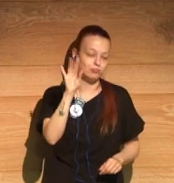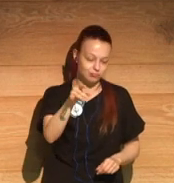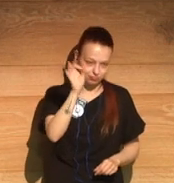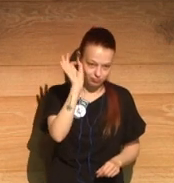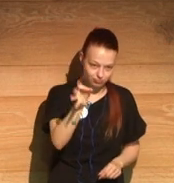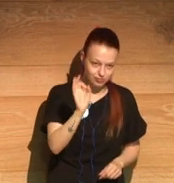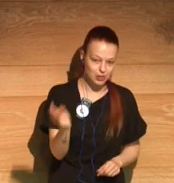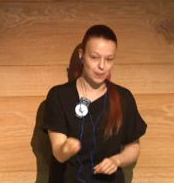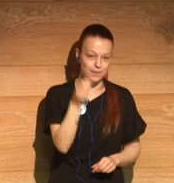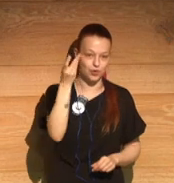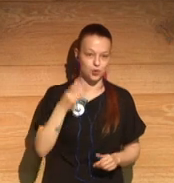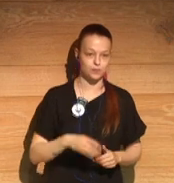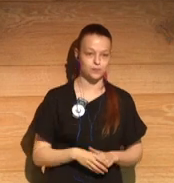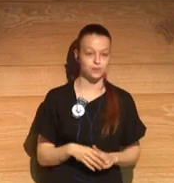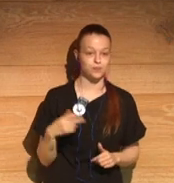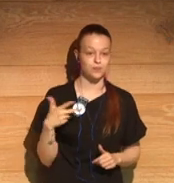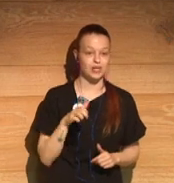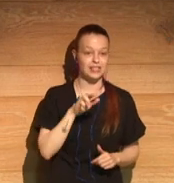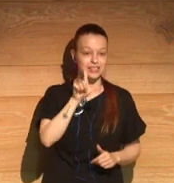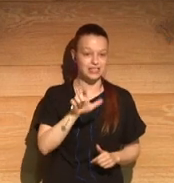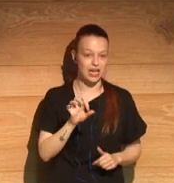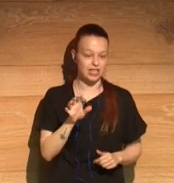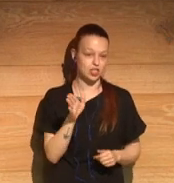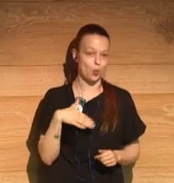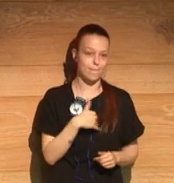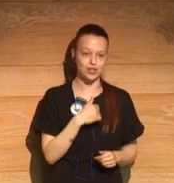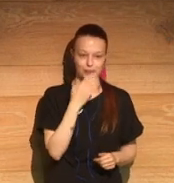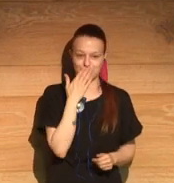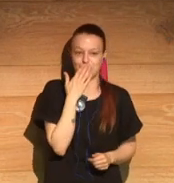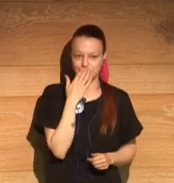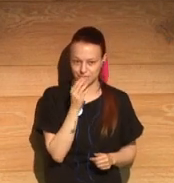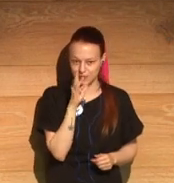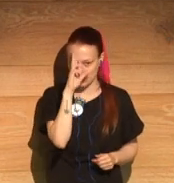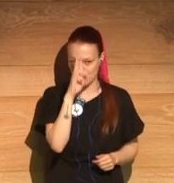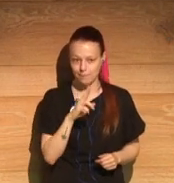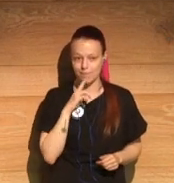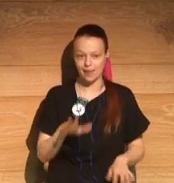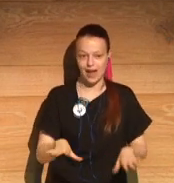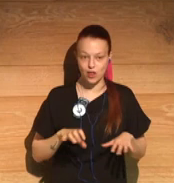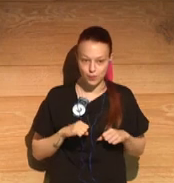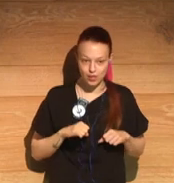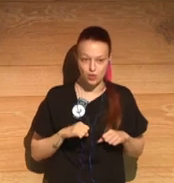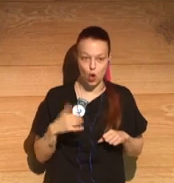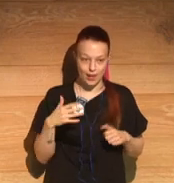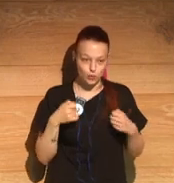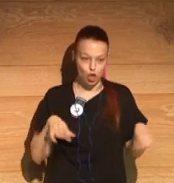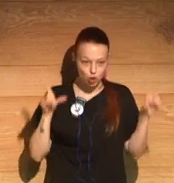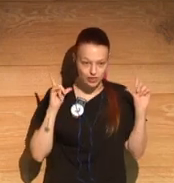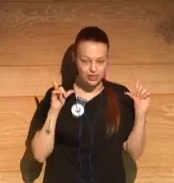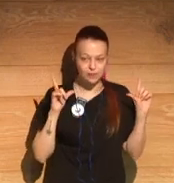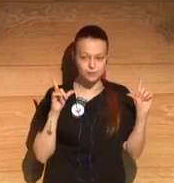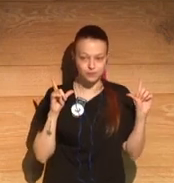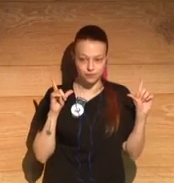Yes, I'm sure it is a much nicer way to go through life. Now, Charles, who's a sort of ridiculous character, the adoptive